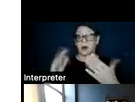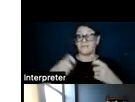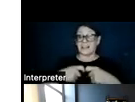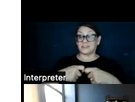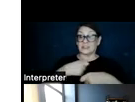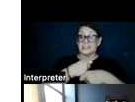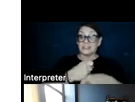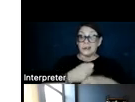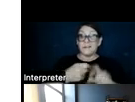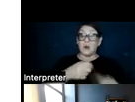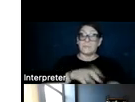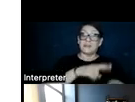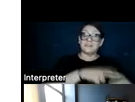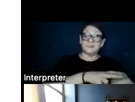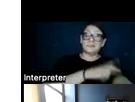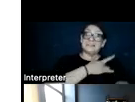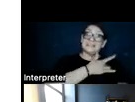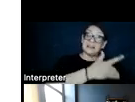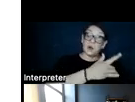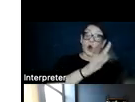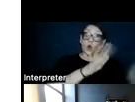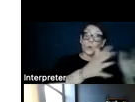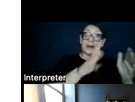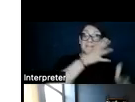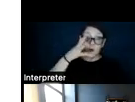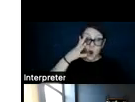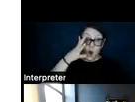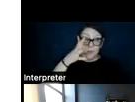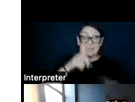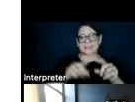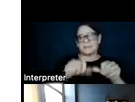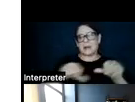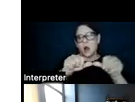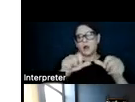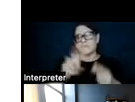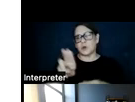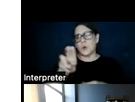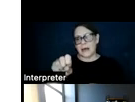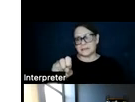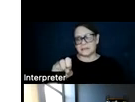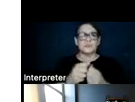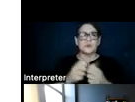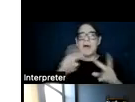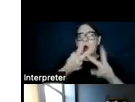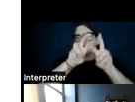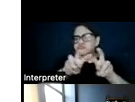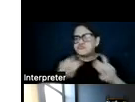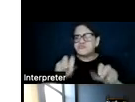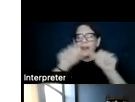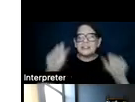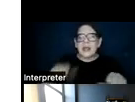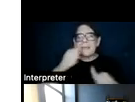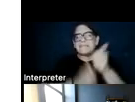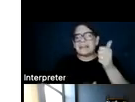an average wind farm in various regions of the U.S. So without digging into the specific shapes of each of these